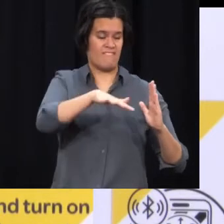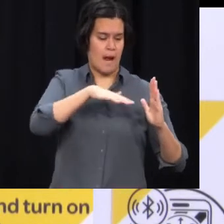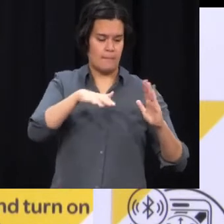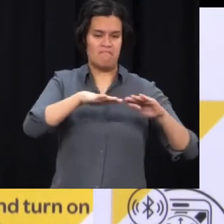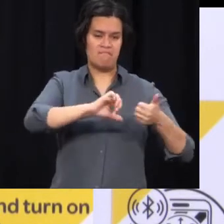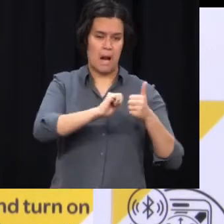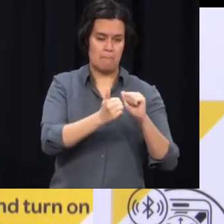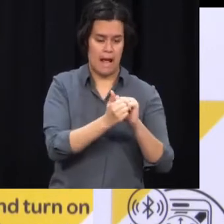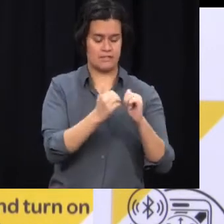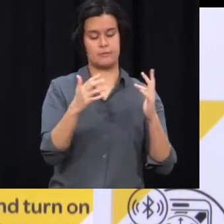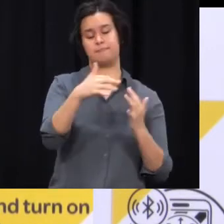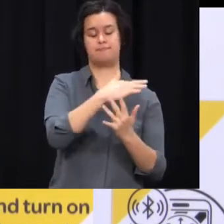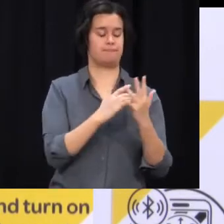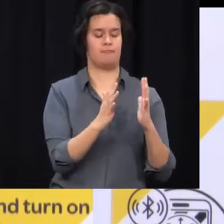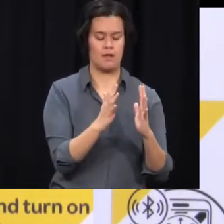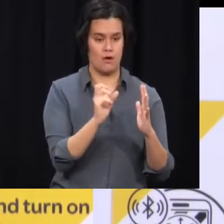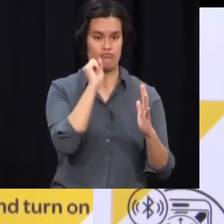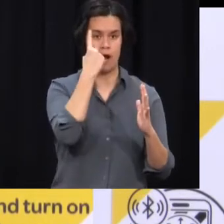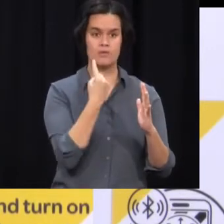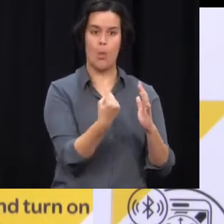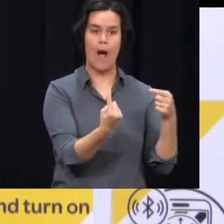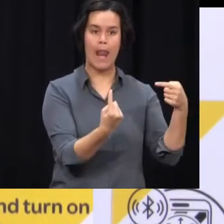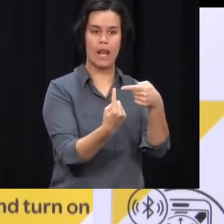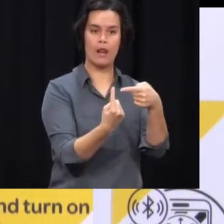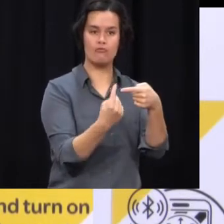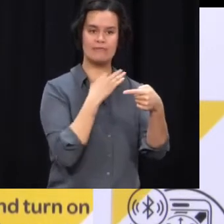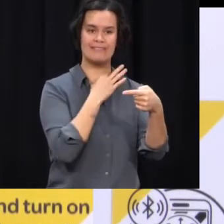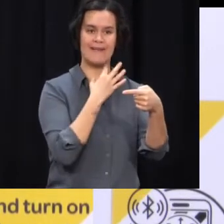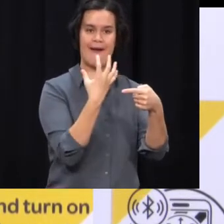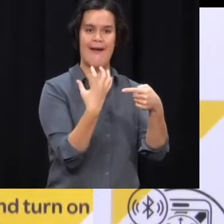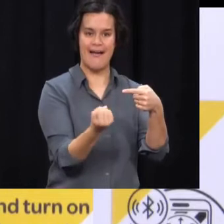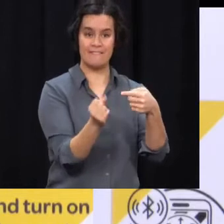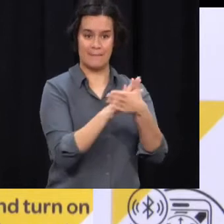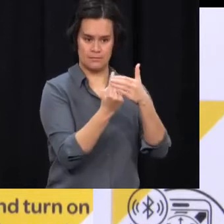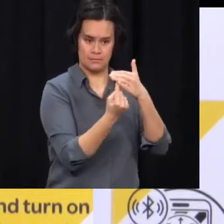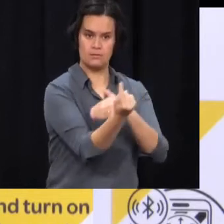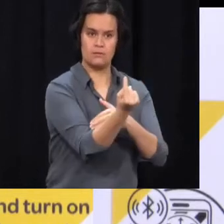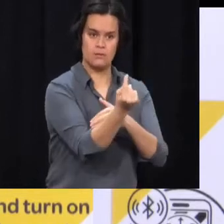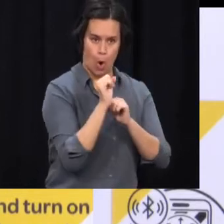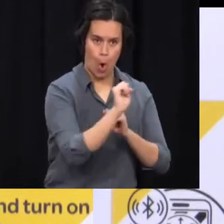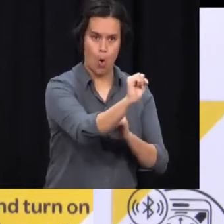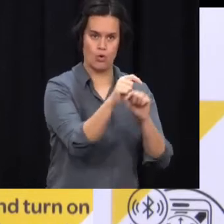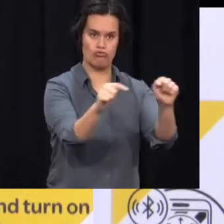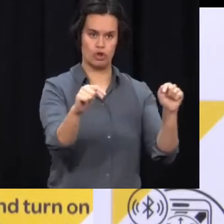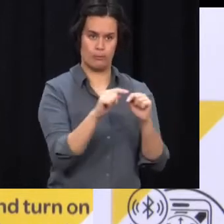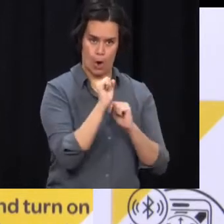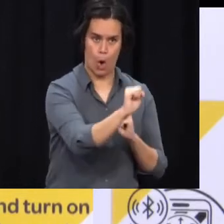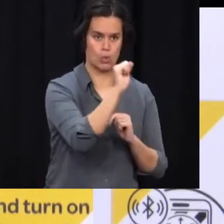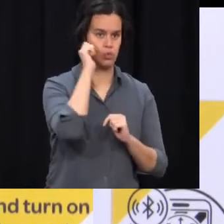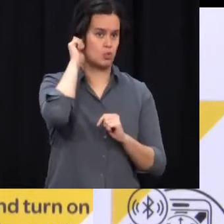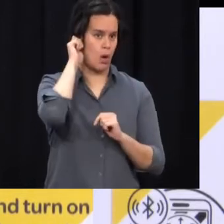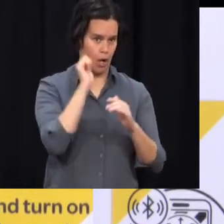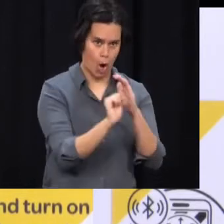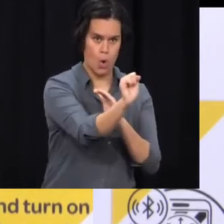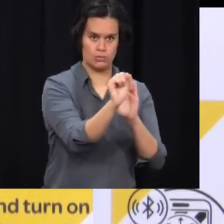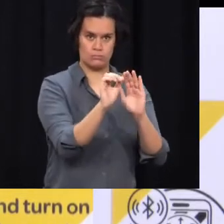household? Do you have the figures on that? And how are you making sure that people who are self-isolating in their homes, how do you